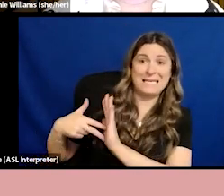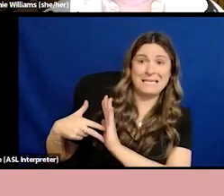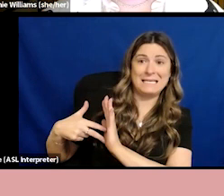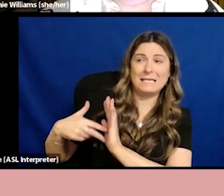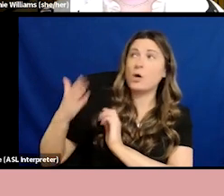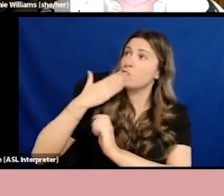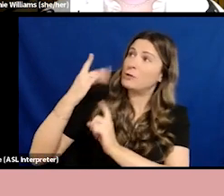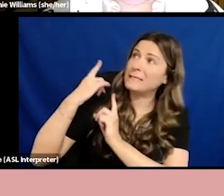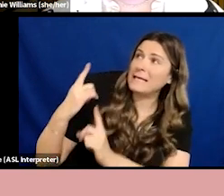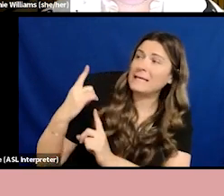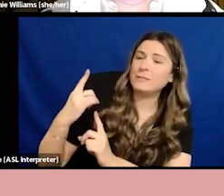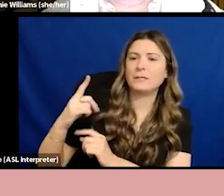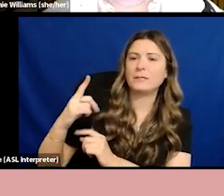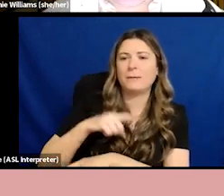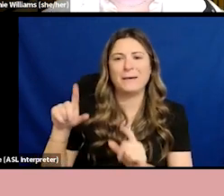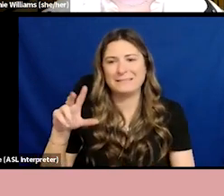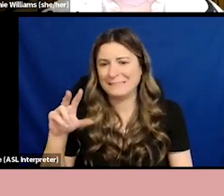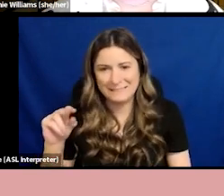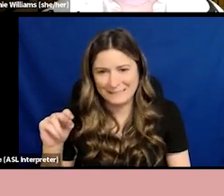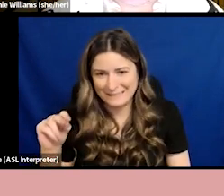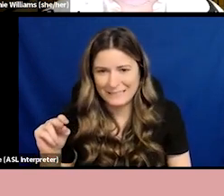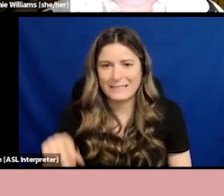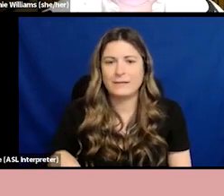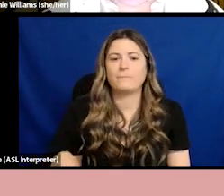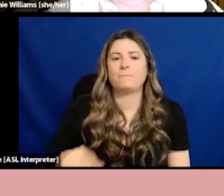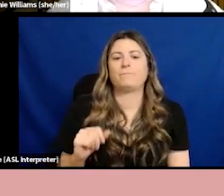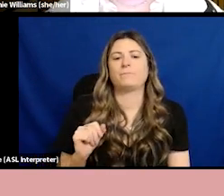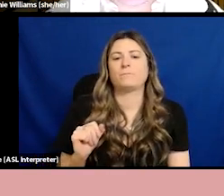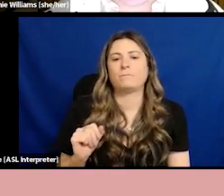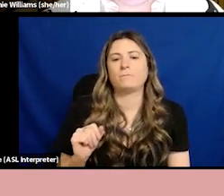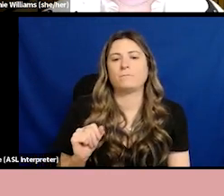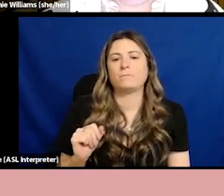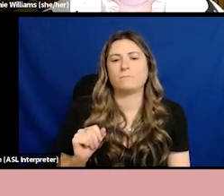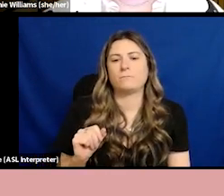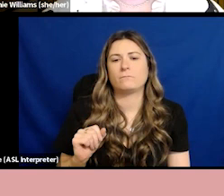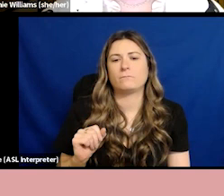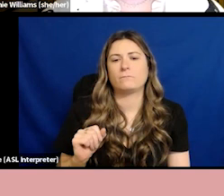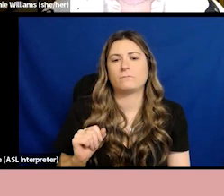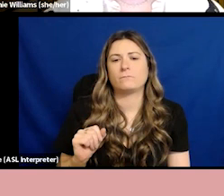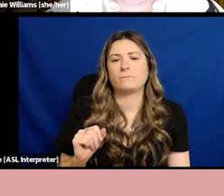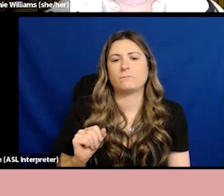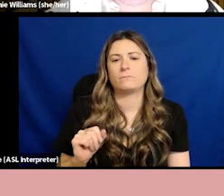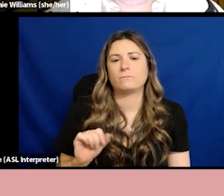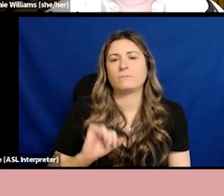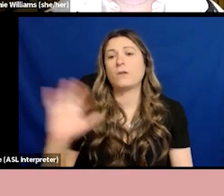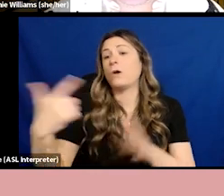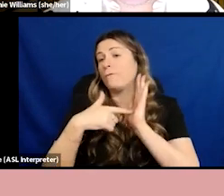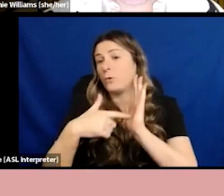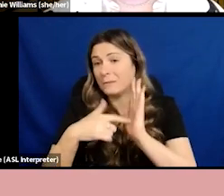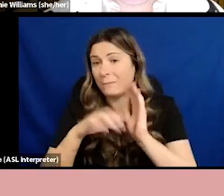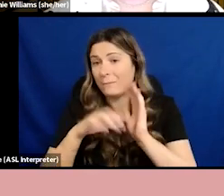ally with, work with or support somebody who's using a wheelchair by telling them, I don't see wheelchairs,